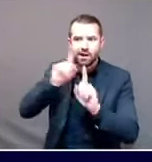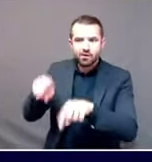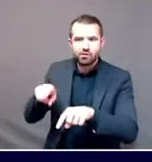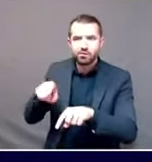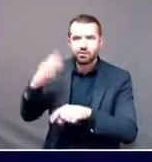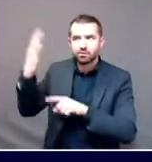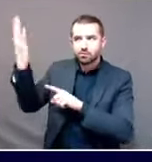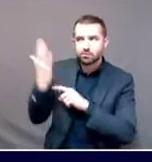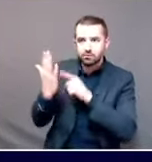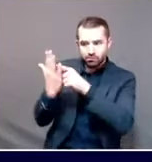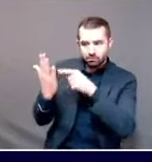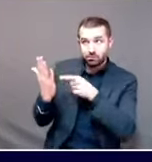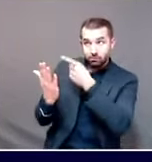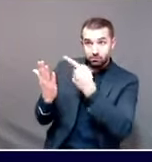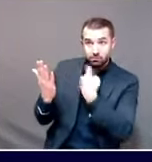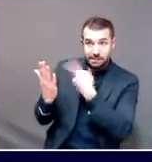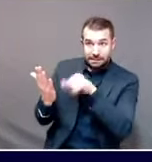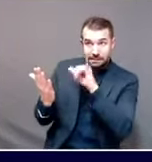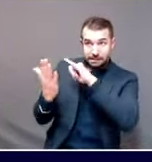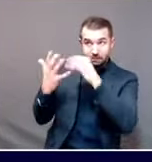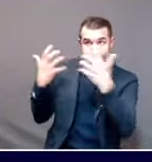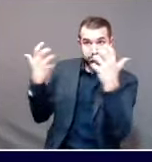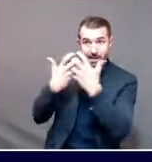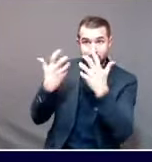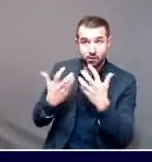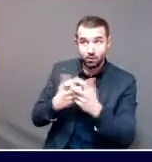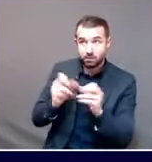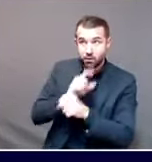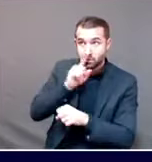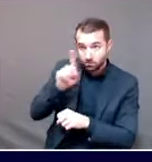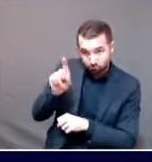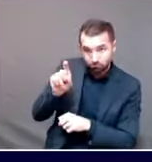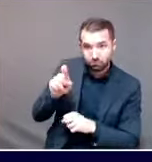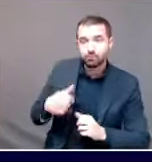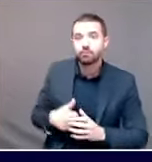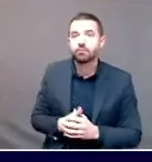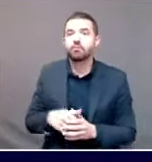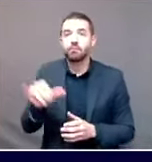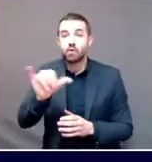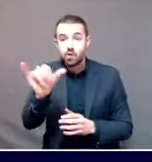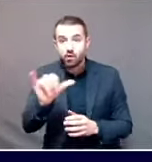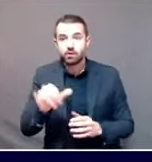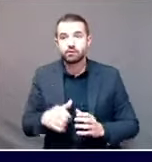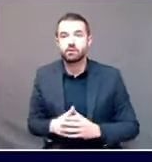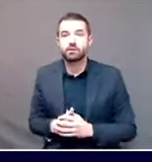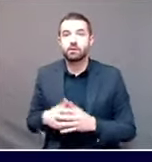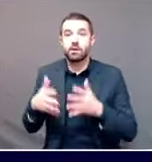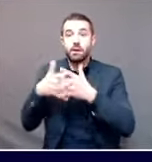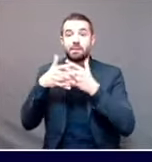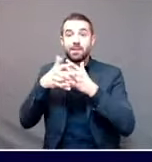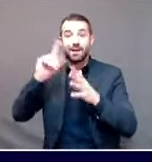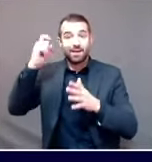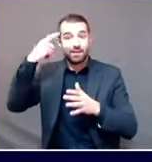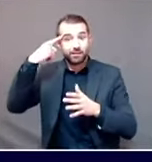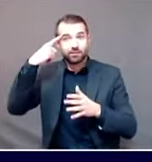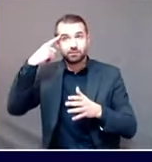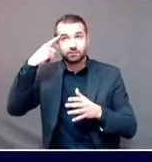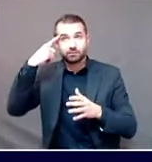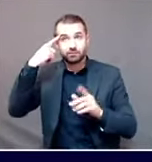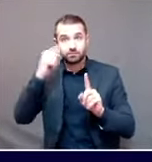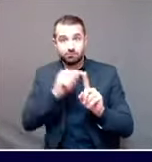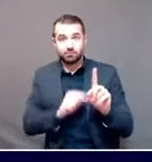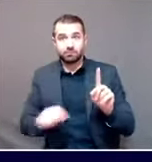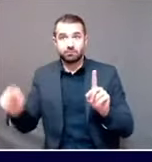The other thing is governors have recommended to the federal government that all of this information about